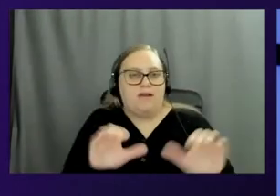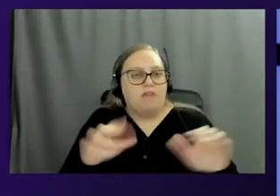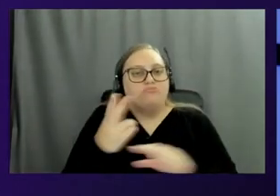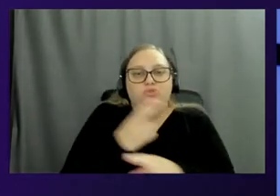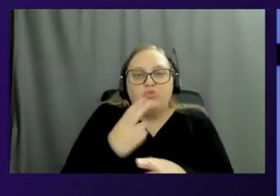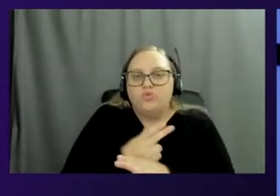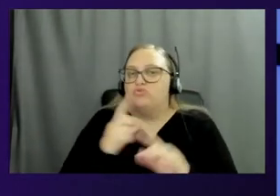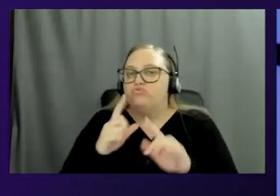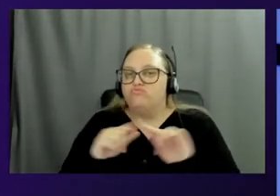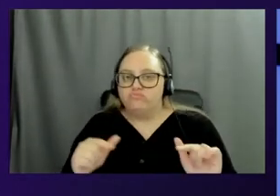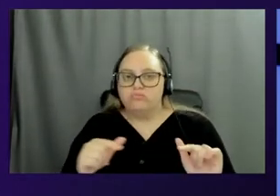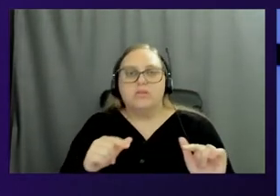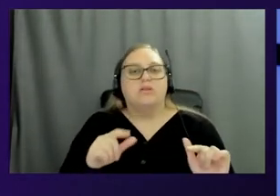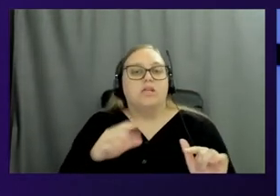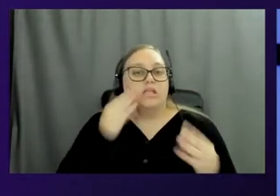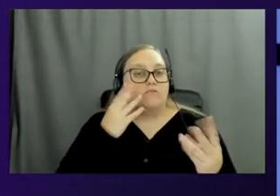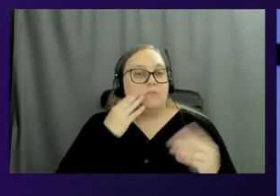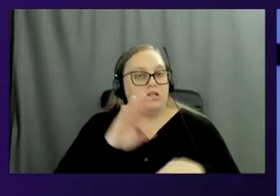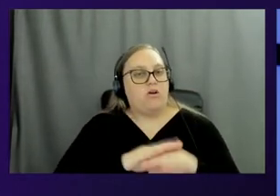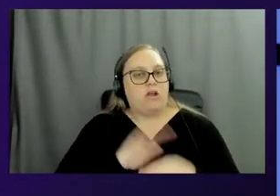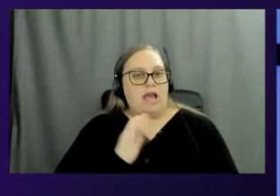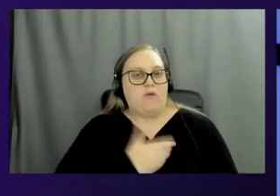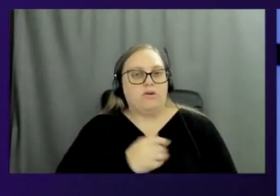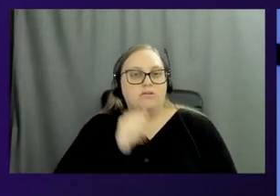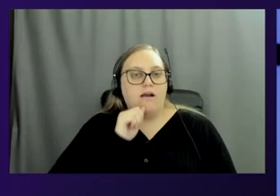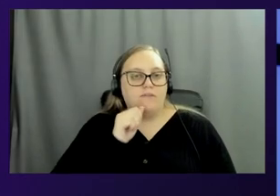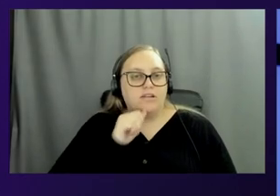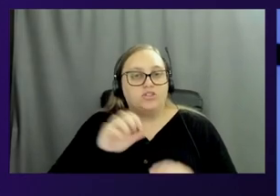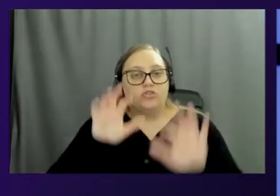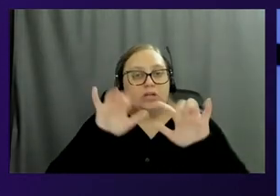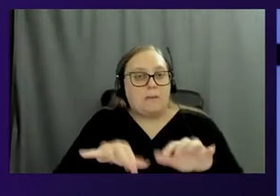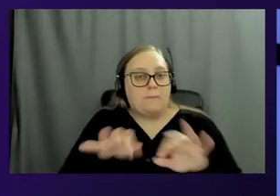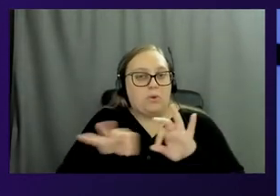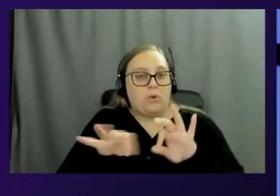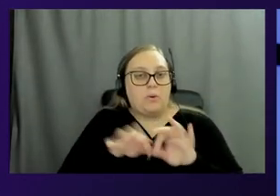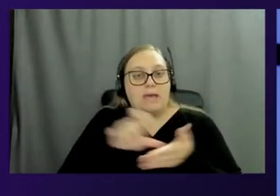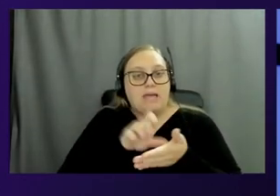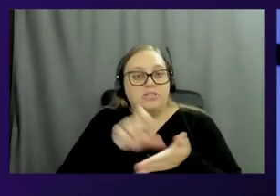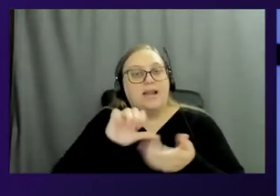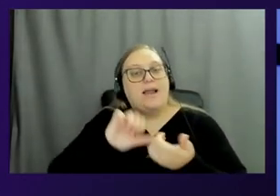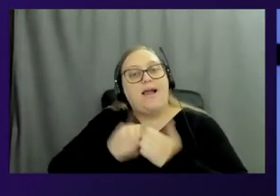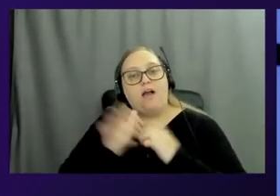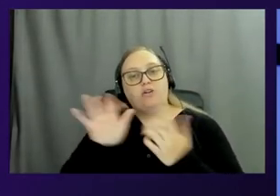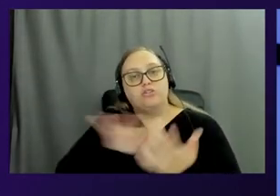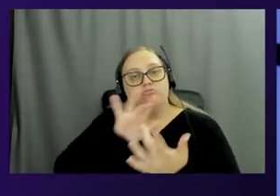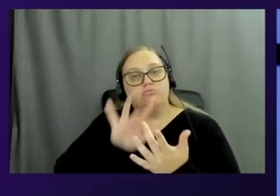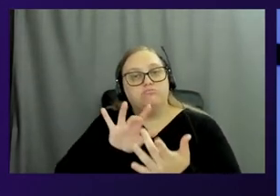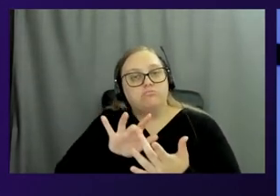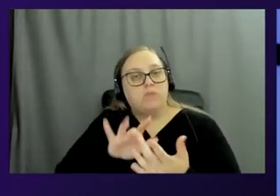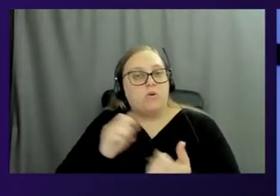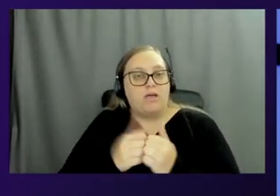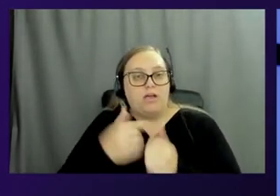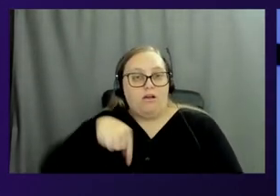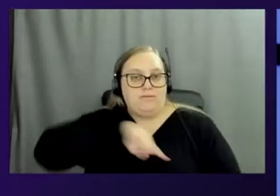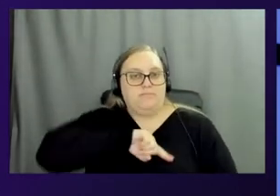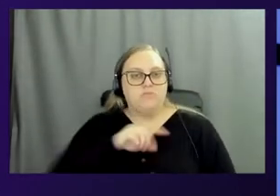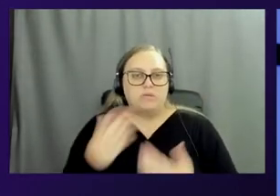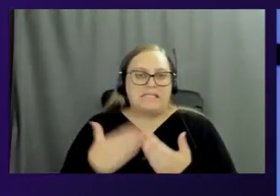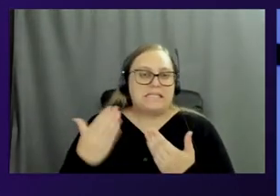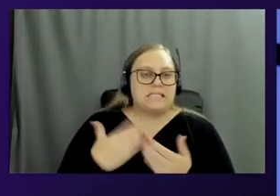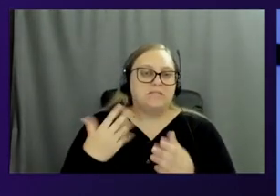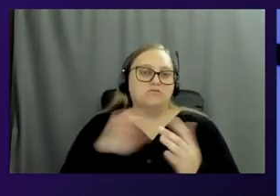information on, on our Confidential Compute pages on the Nitro Enclaves page on how to kind of get a hold of all of us, and we're pretty easily accessible as well.